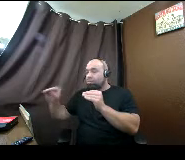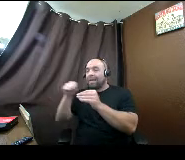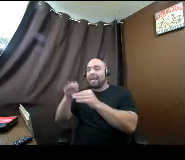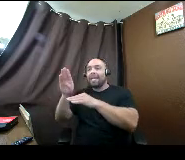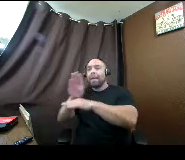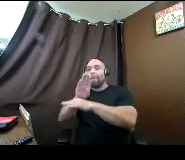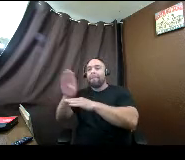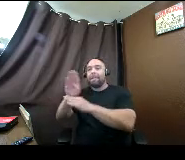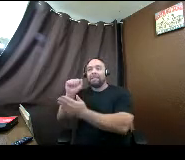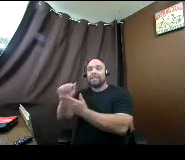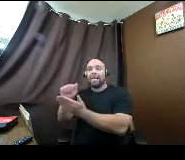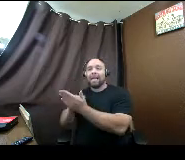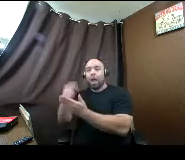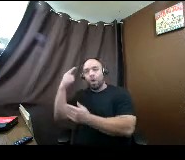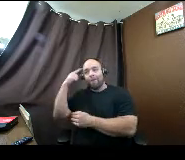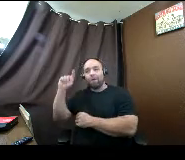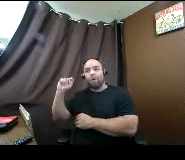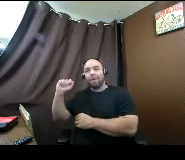taxes.